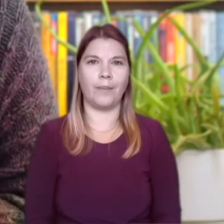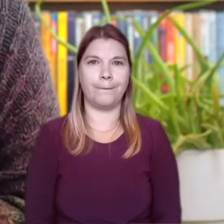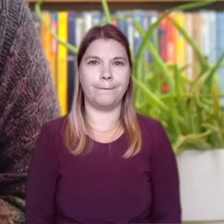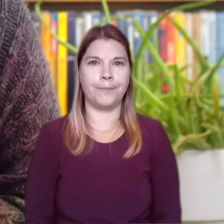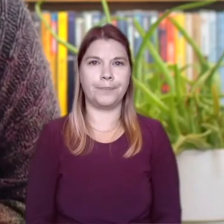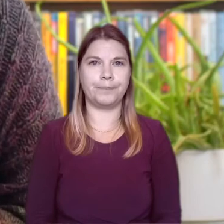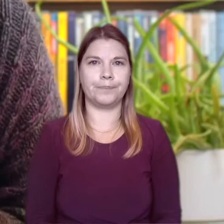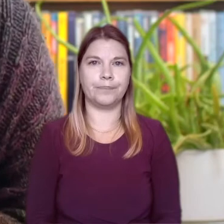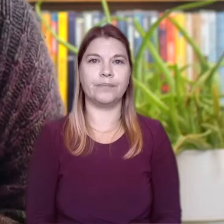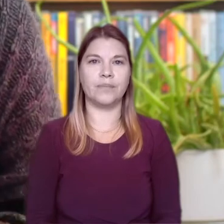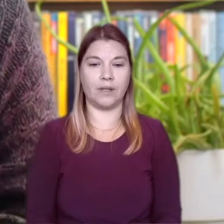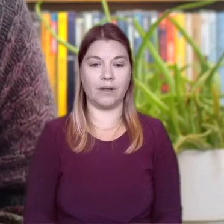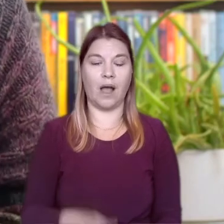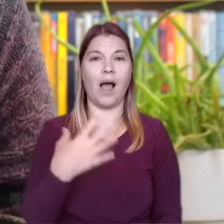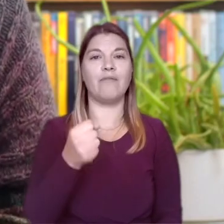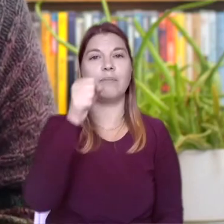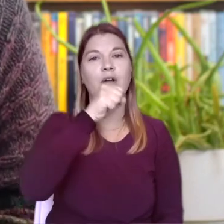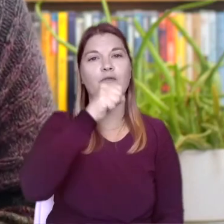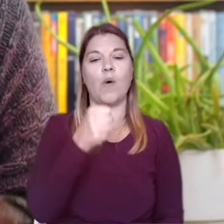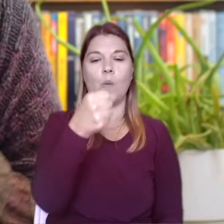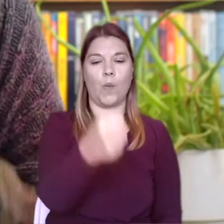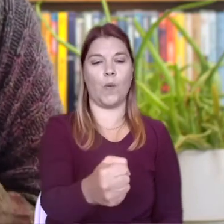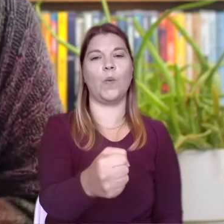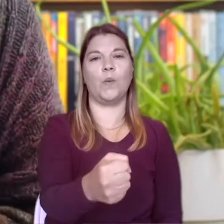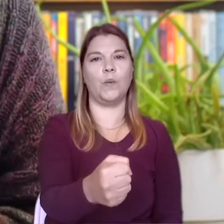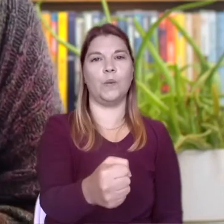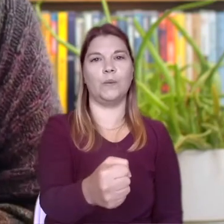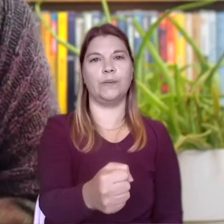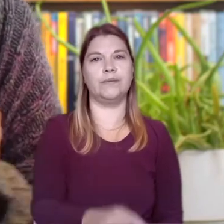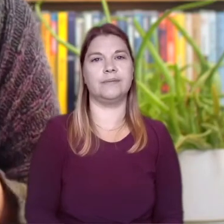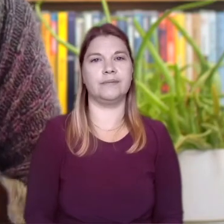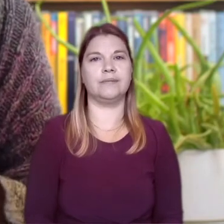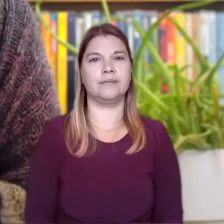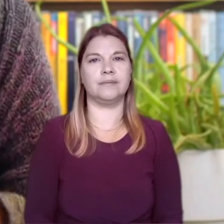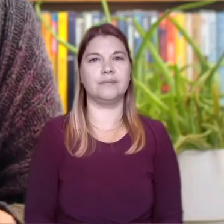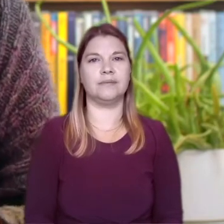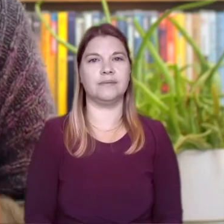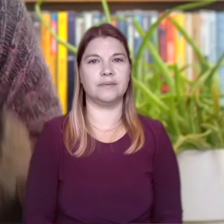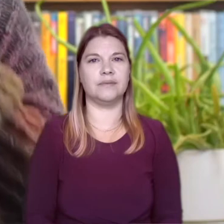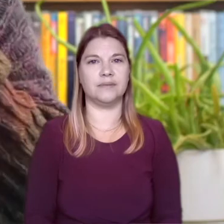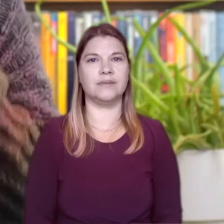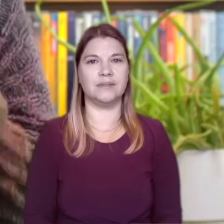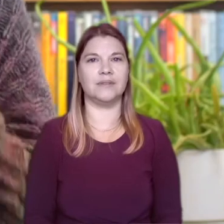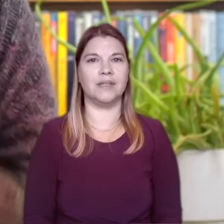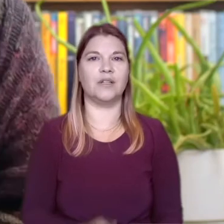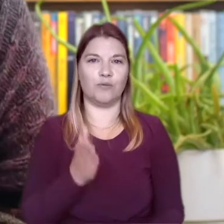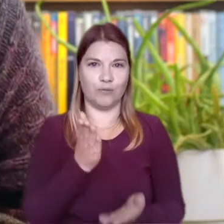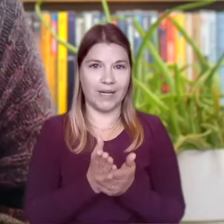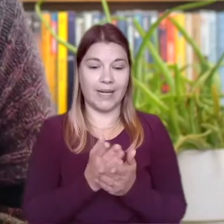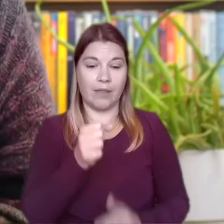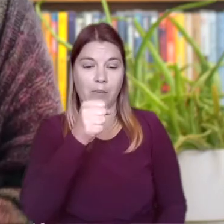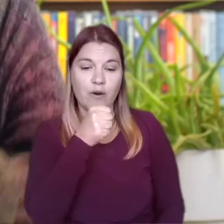I have a microphone in front of me. For these next steps, the microphone will be your ears for you.